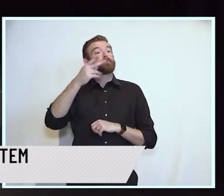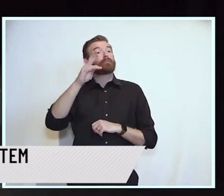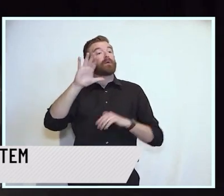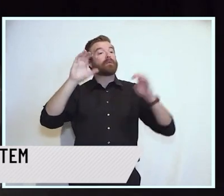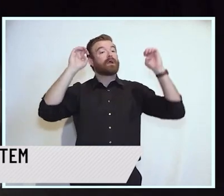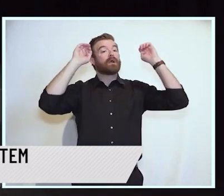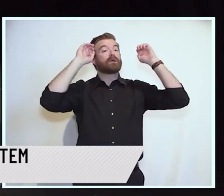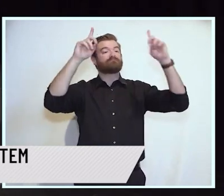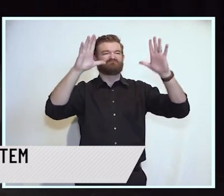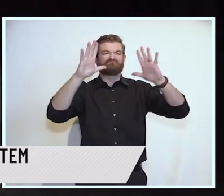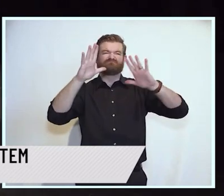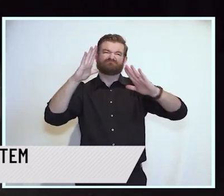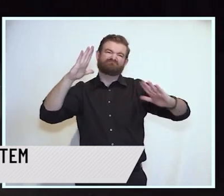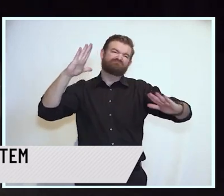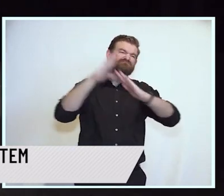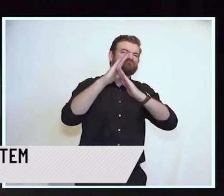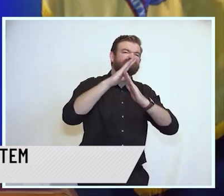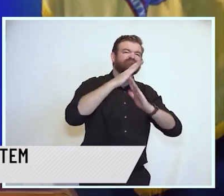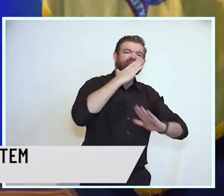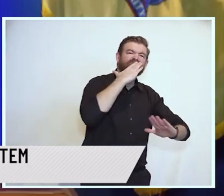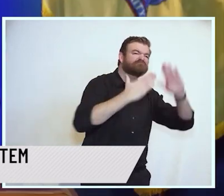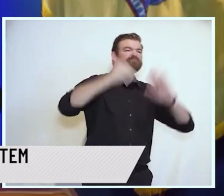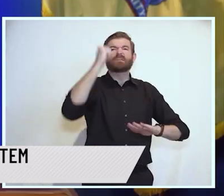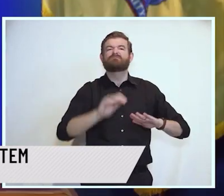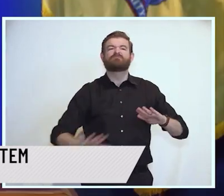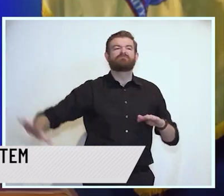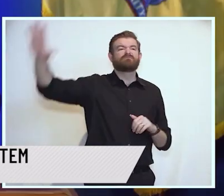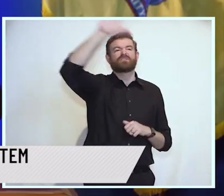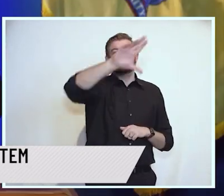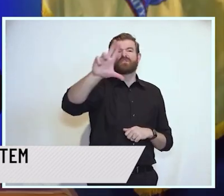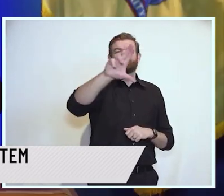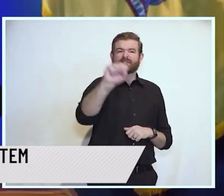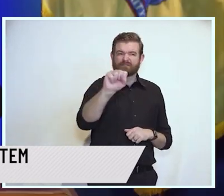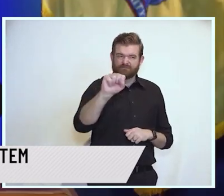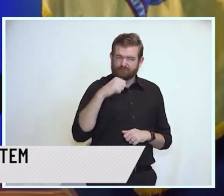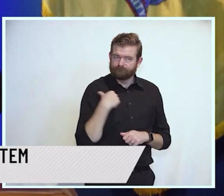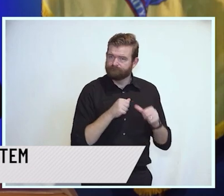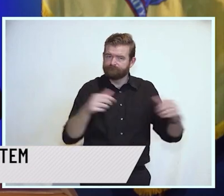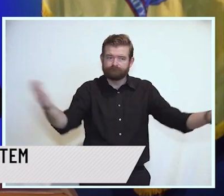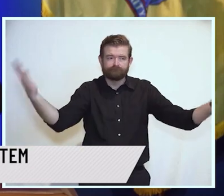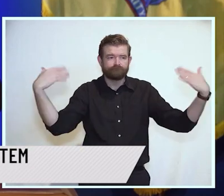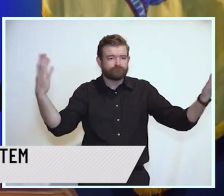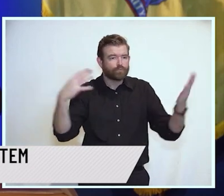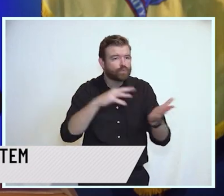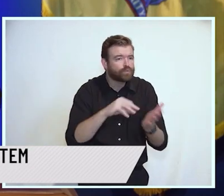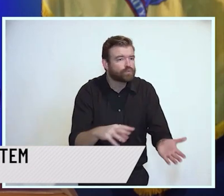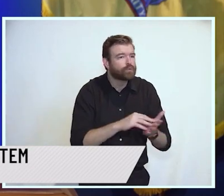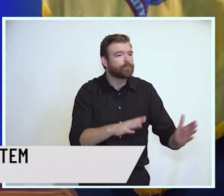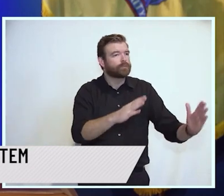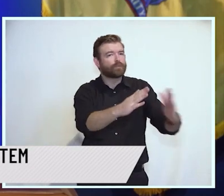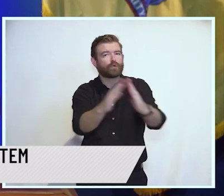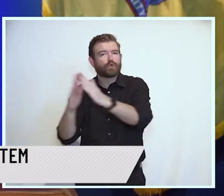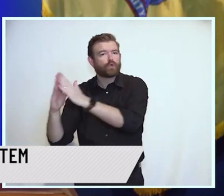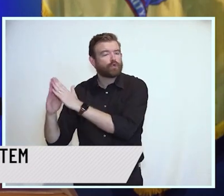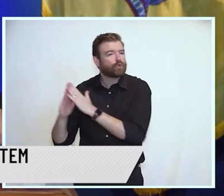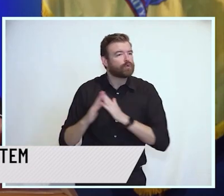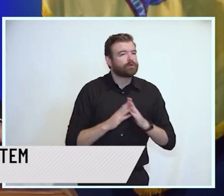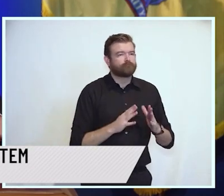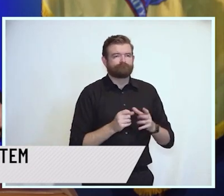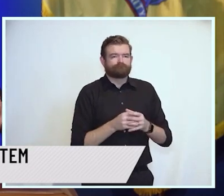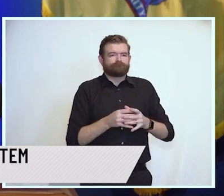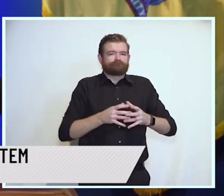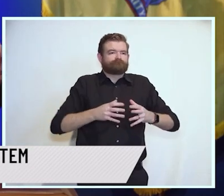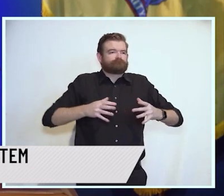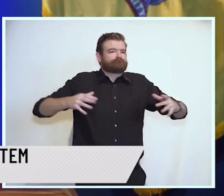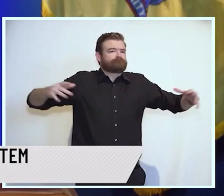and more communities under that banner. We invested $3 billion more in our public